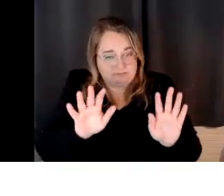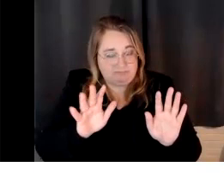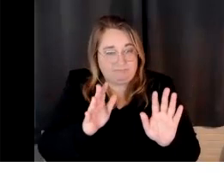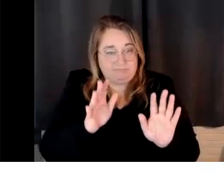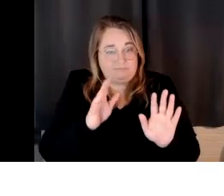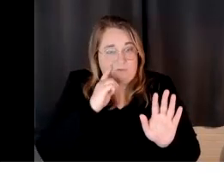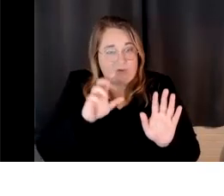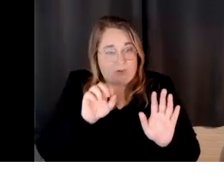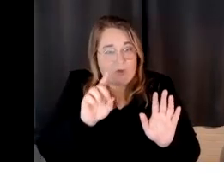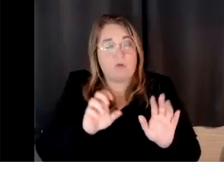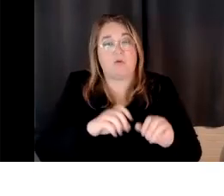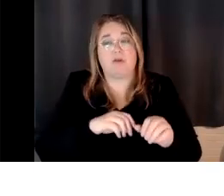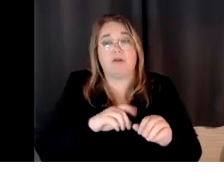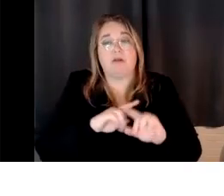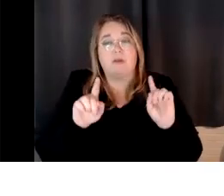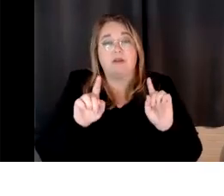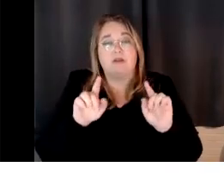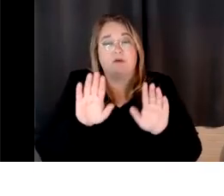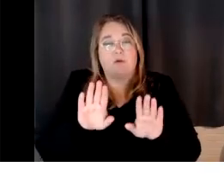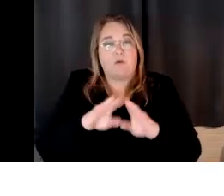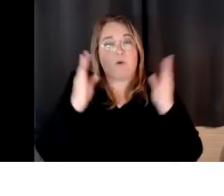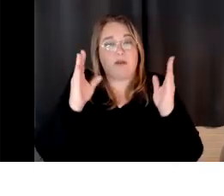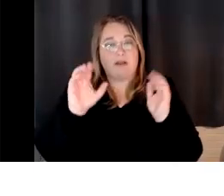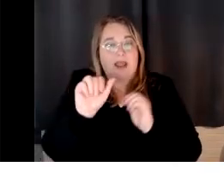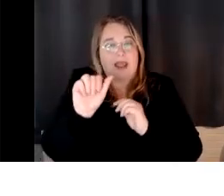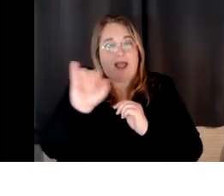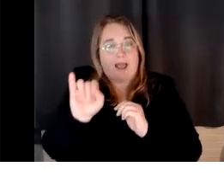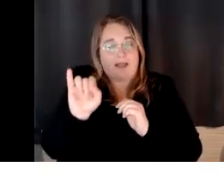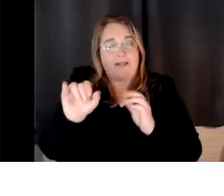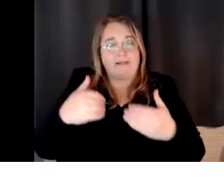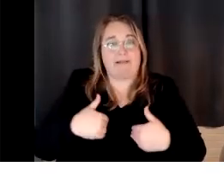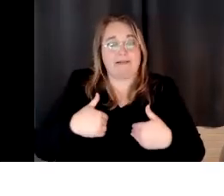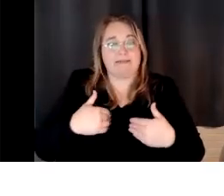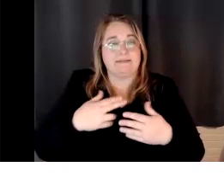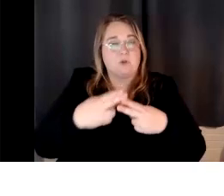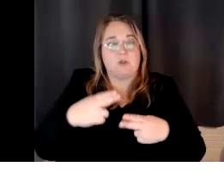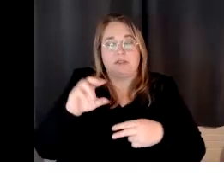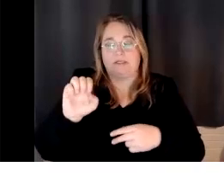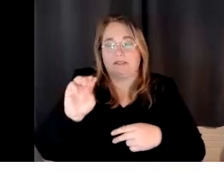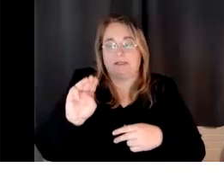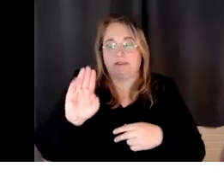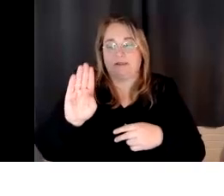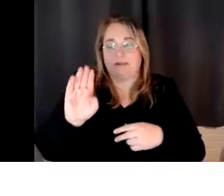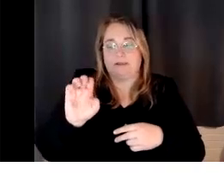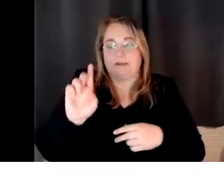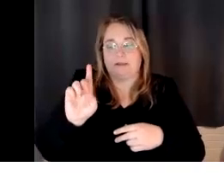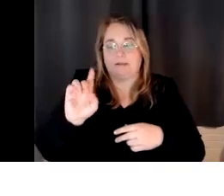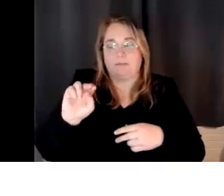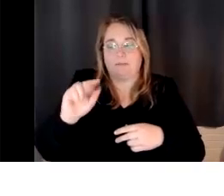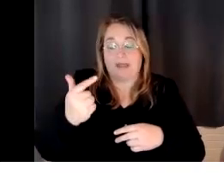chat, open AI has, it's called an embedding model. Their embedding model has,